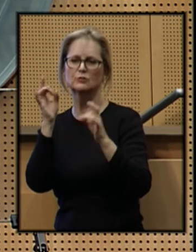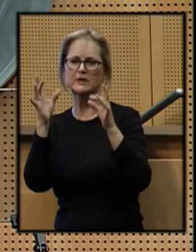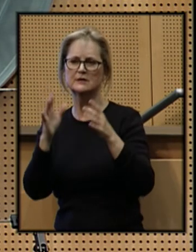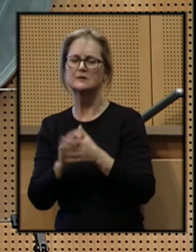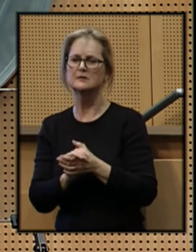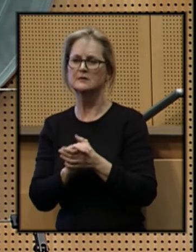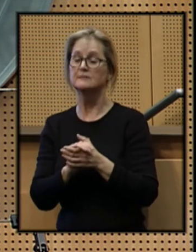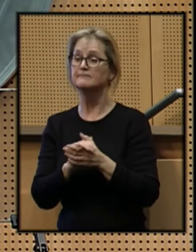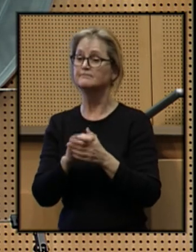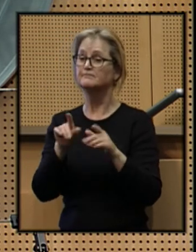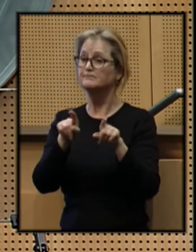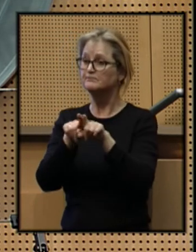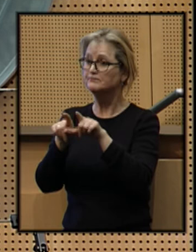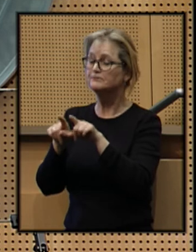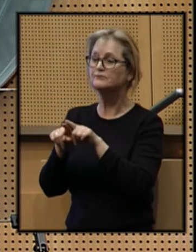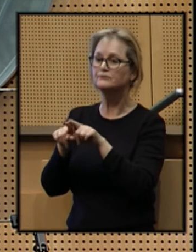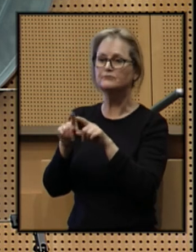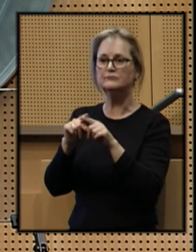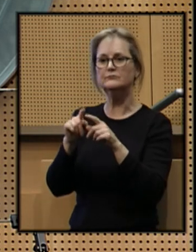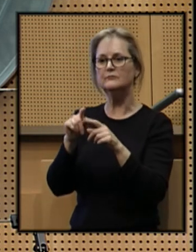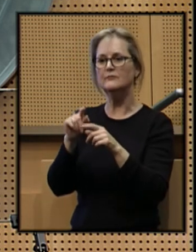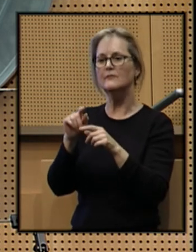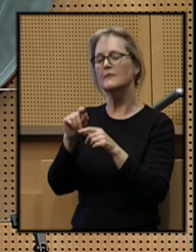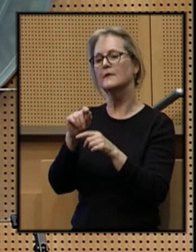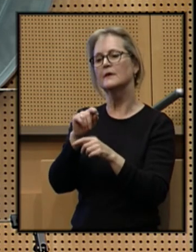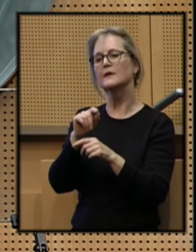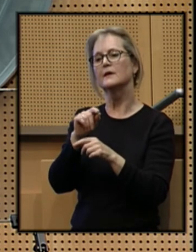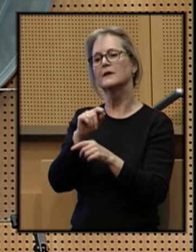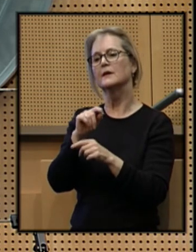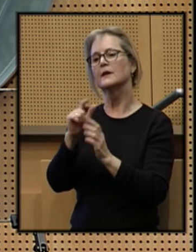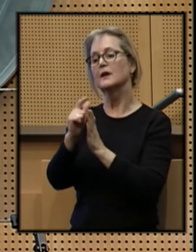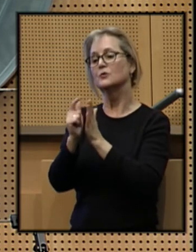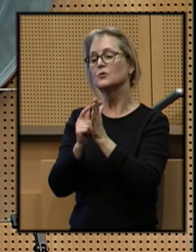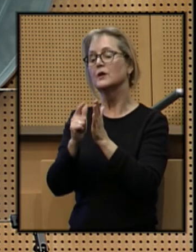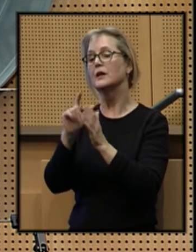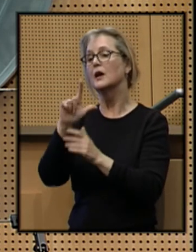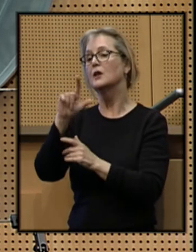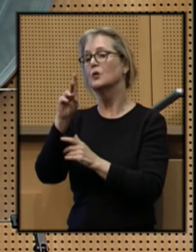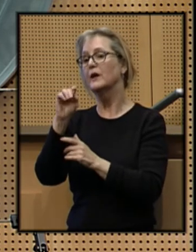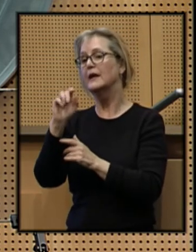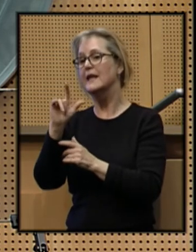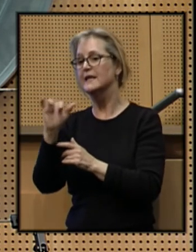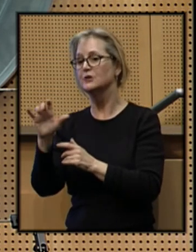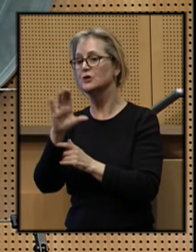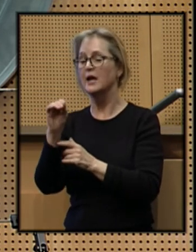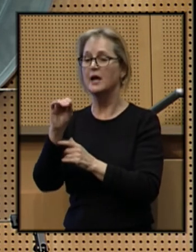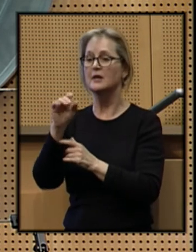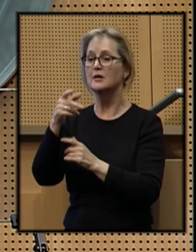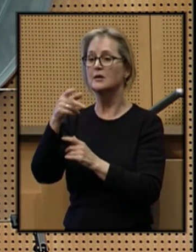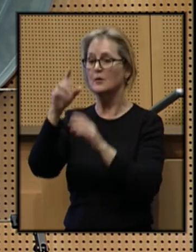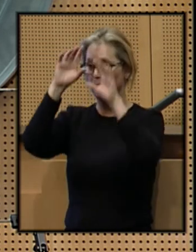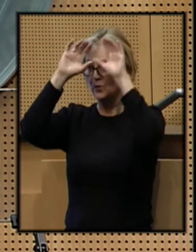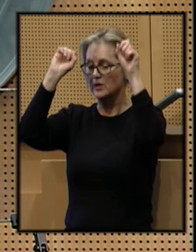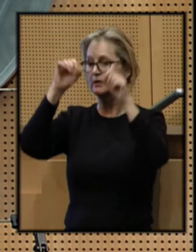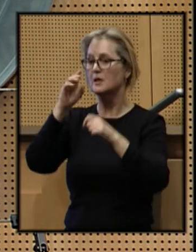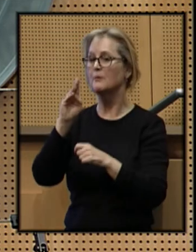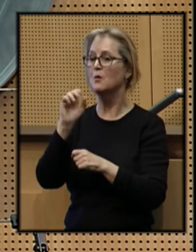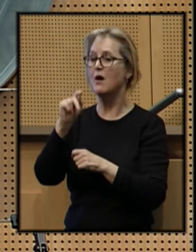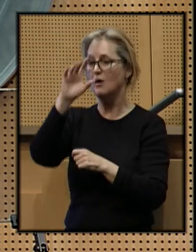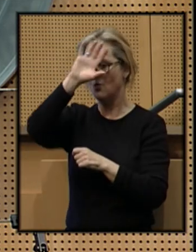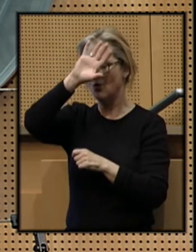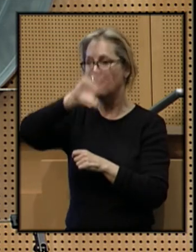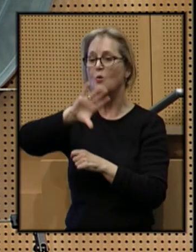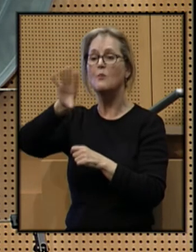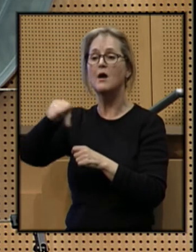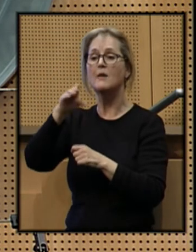In addition, Attorney General Loretta Lynch and President Barack Obama have praised Seattle